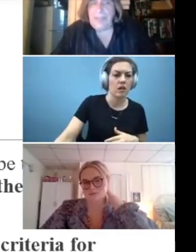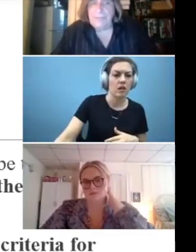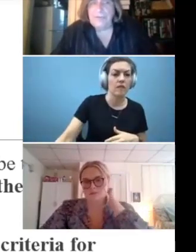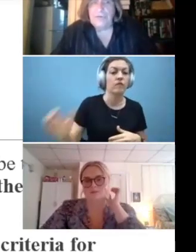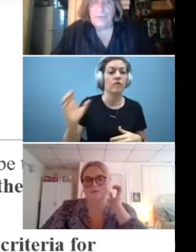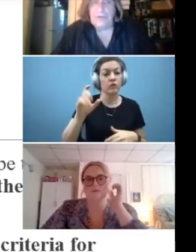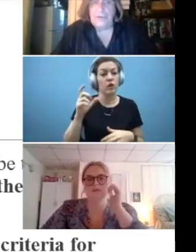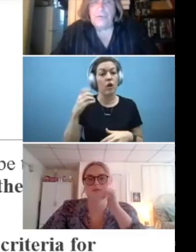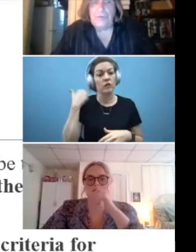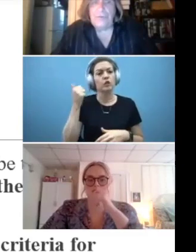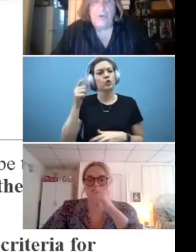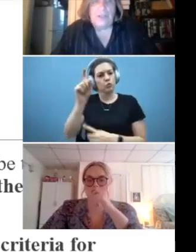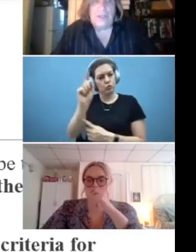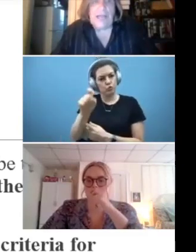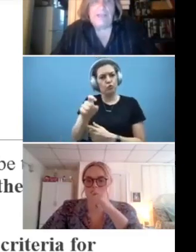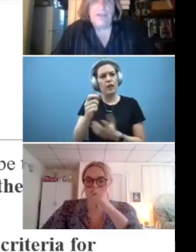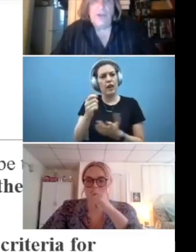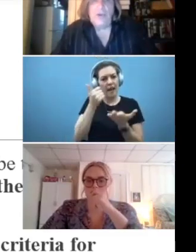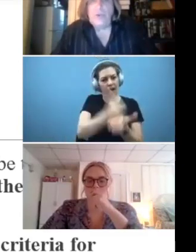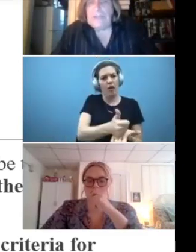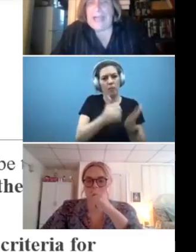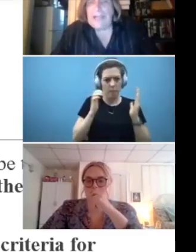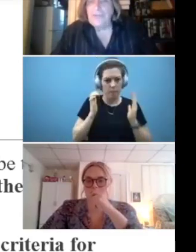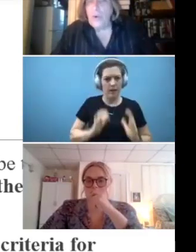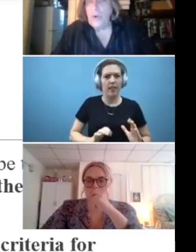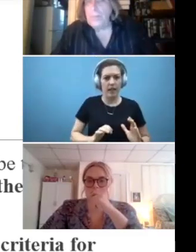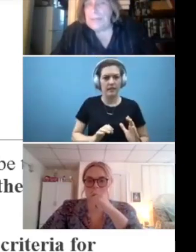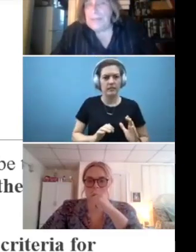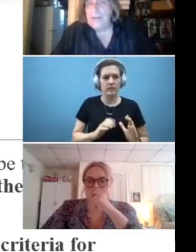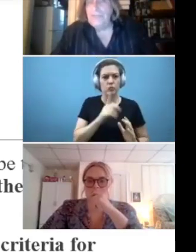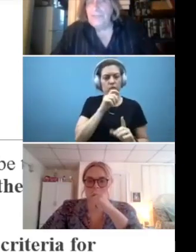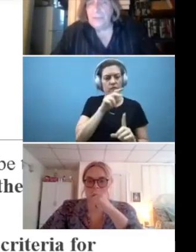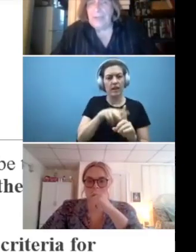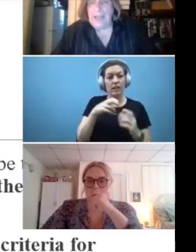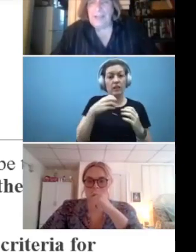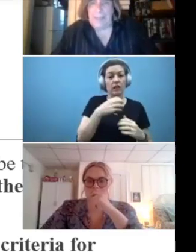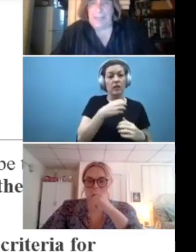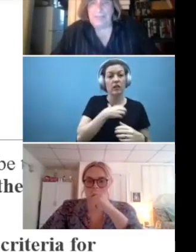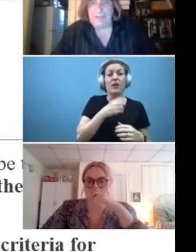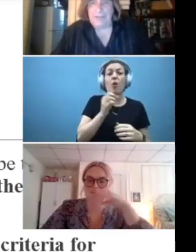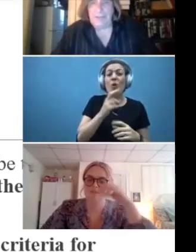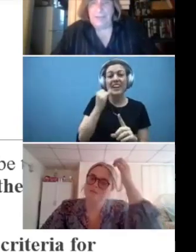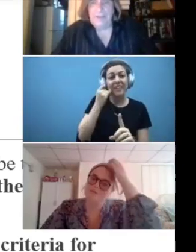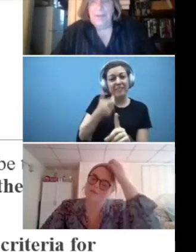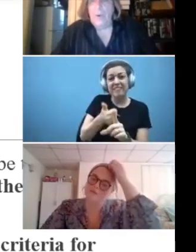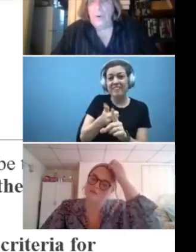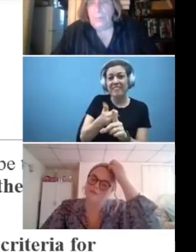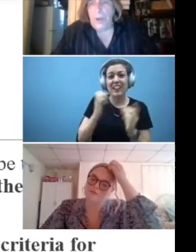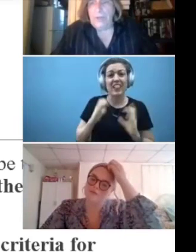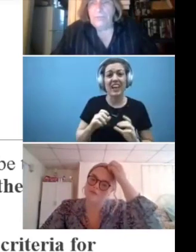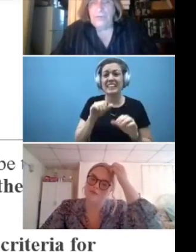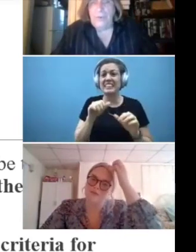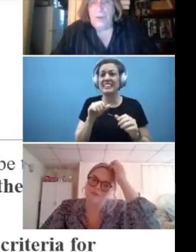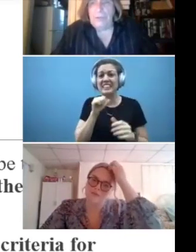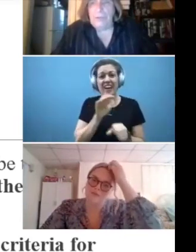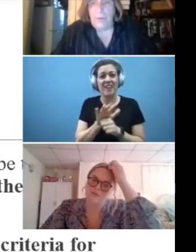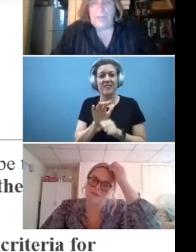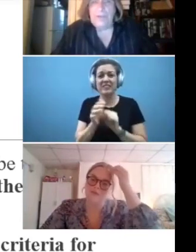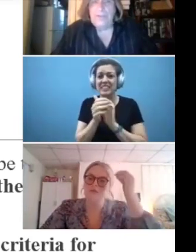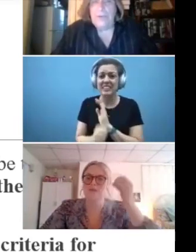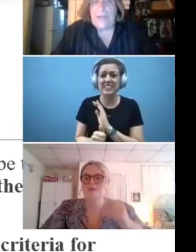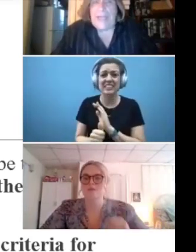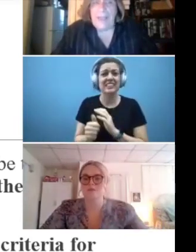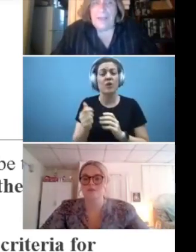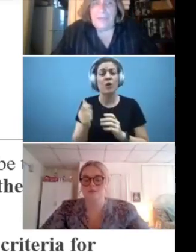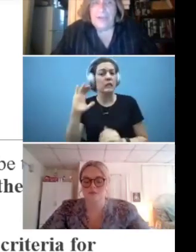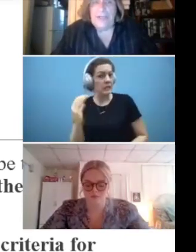best efforts to return, refer a client who lacks or appears to lack capacity or upon risk request